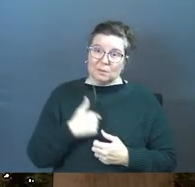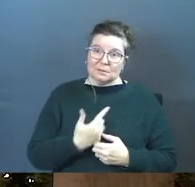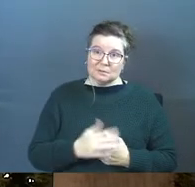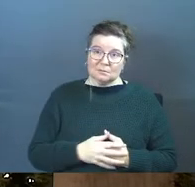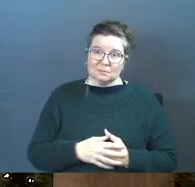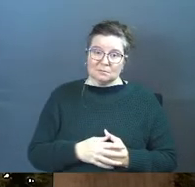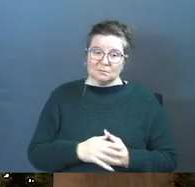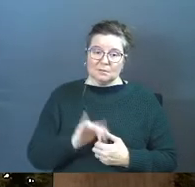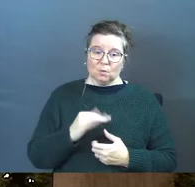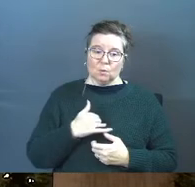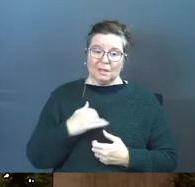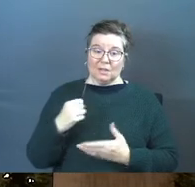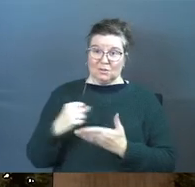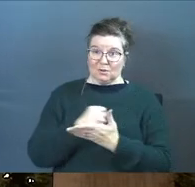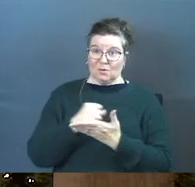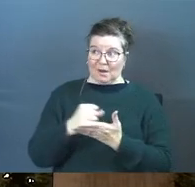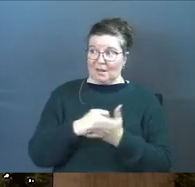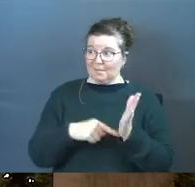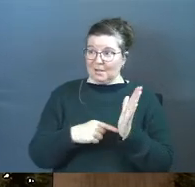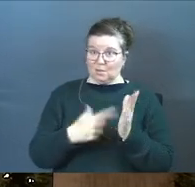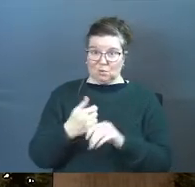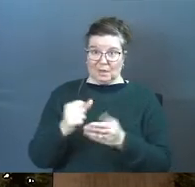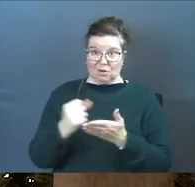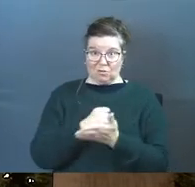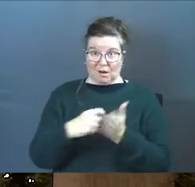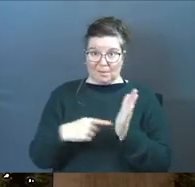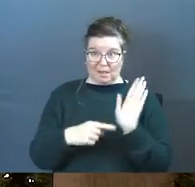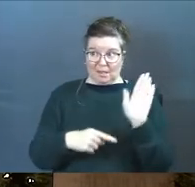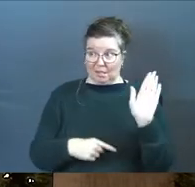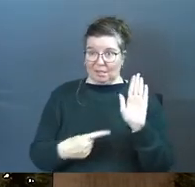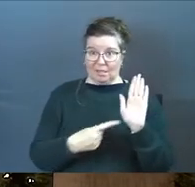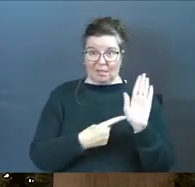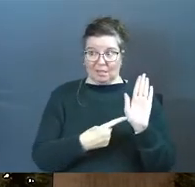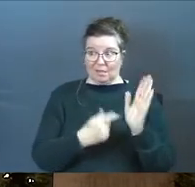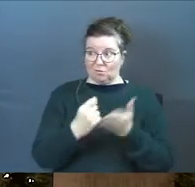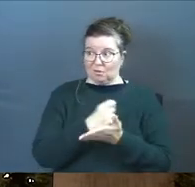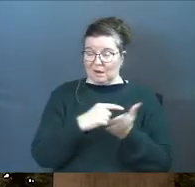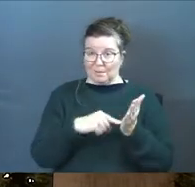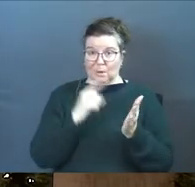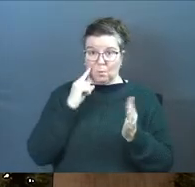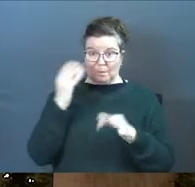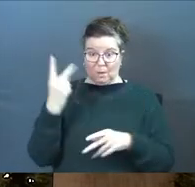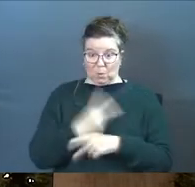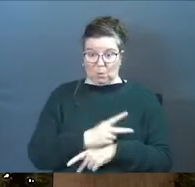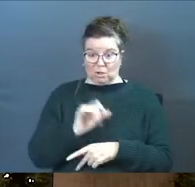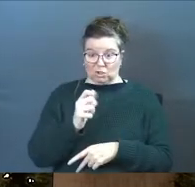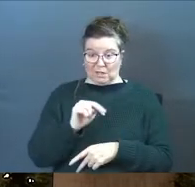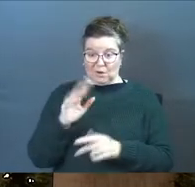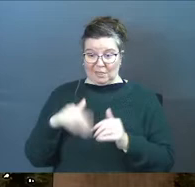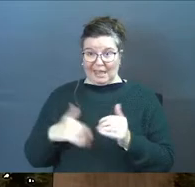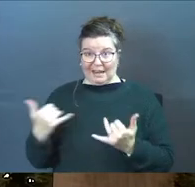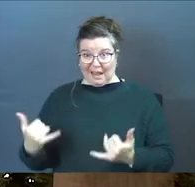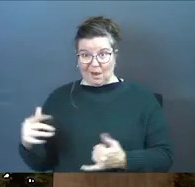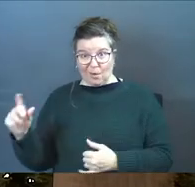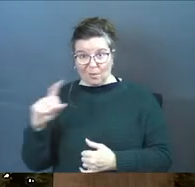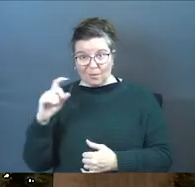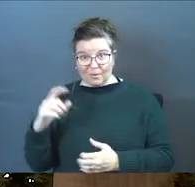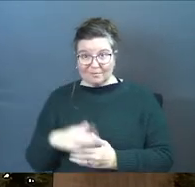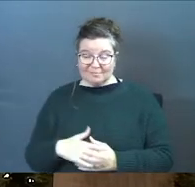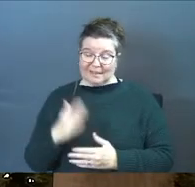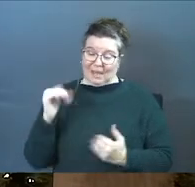us. Like we get credit card bills. Anybody get a credit card bill? Anybody get a credit card bill going to be worse in January than it is right now?